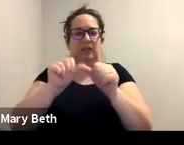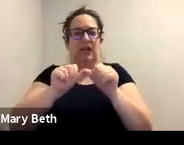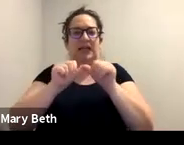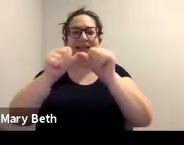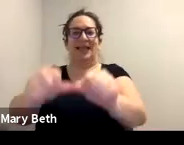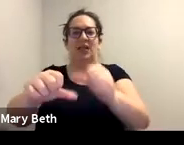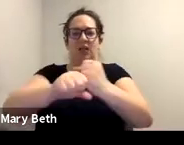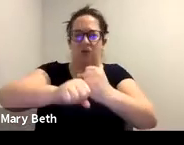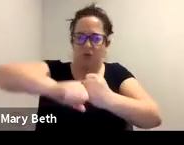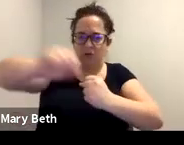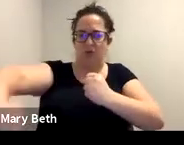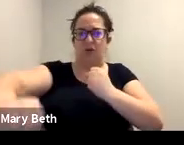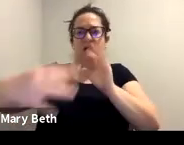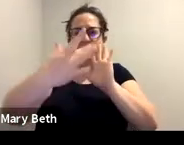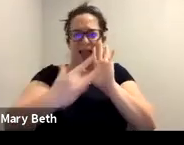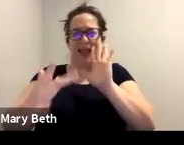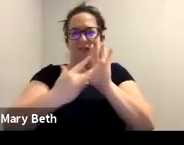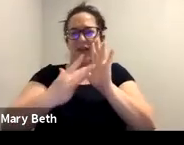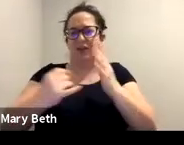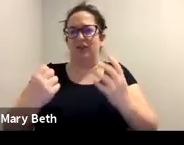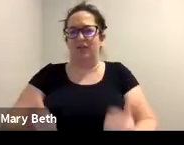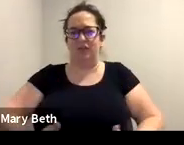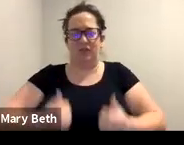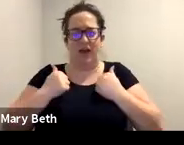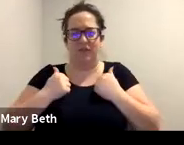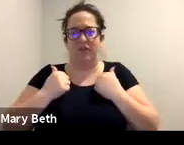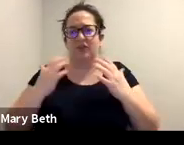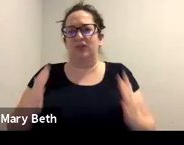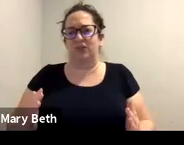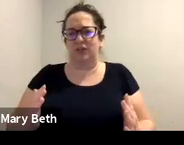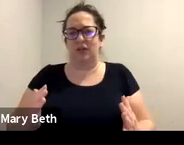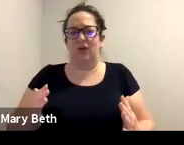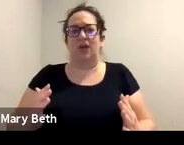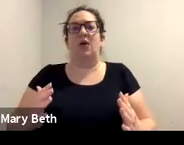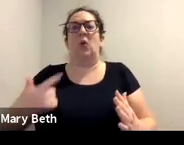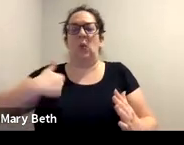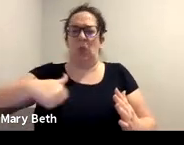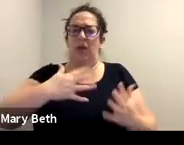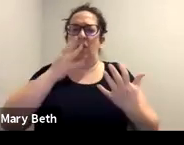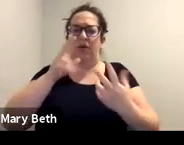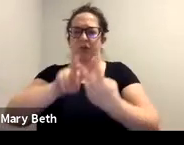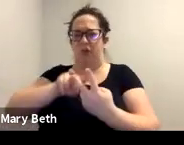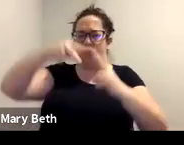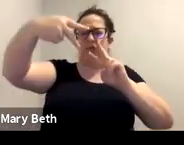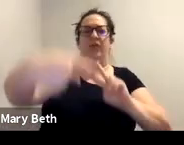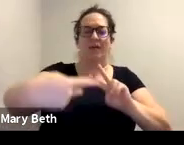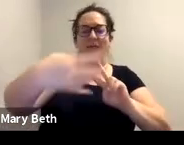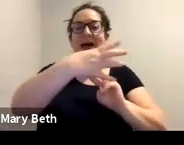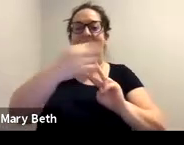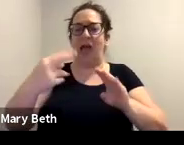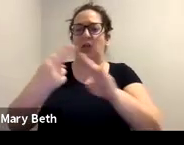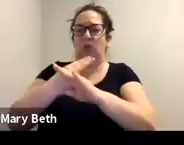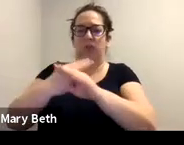um, connect resources to survivors and systems that need to be paying attention to these issues like